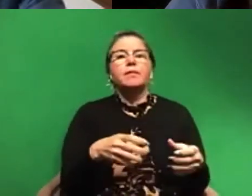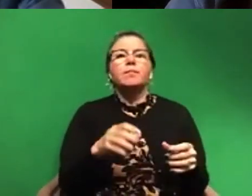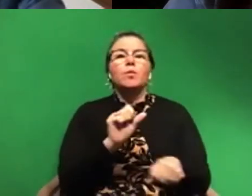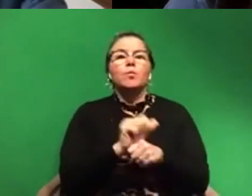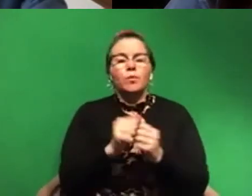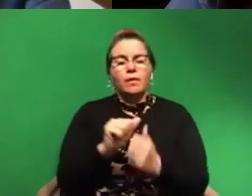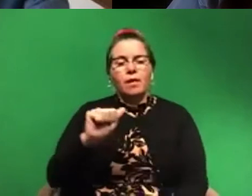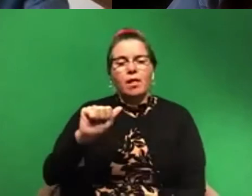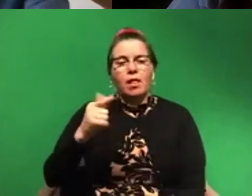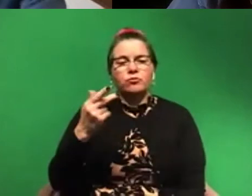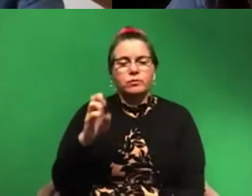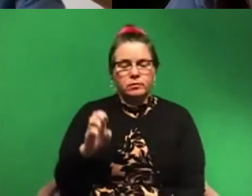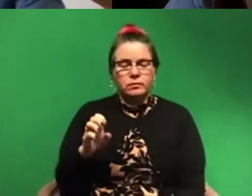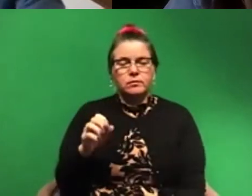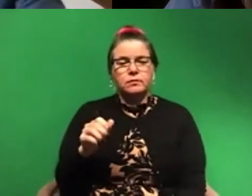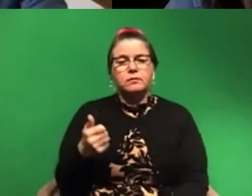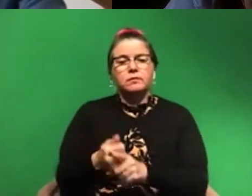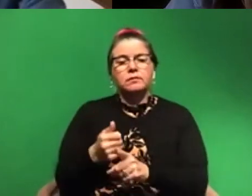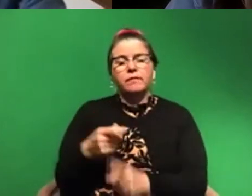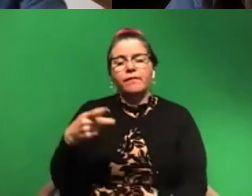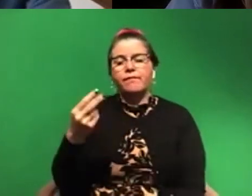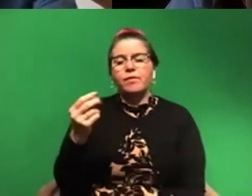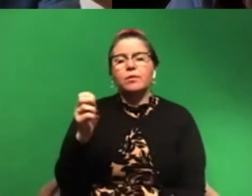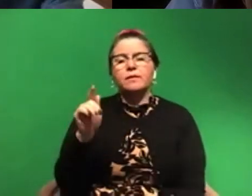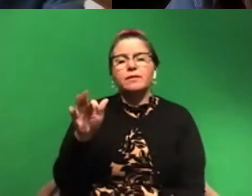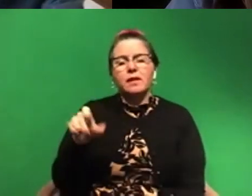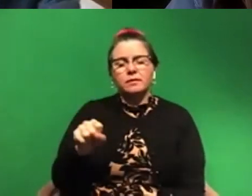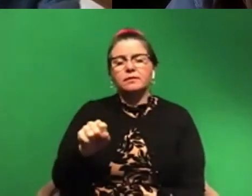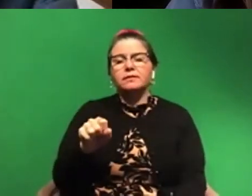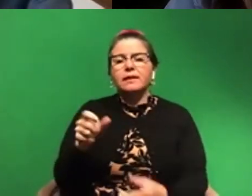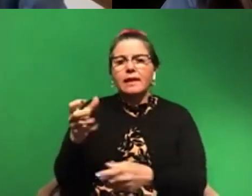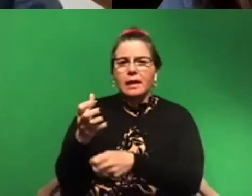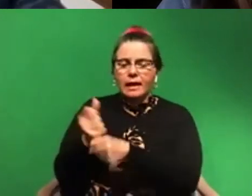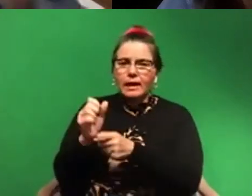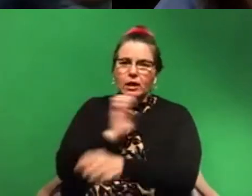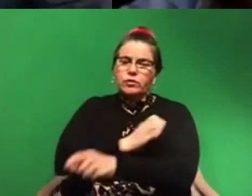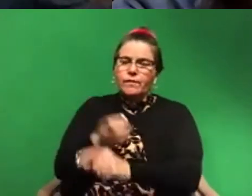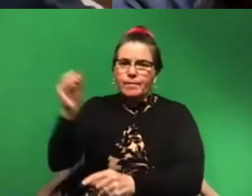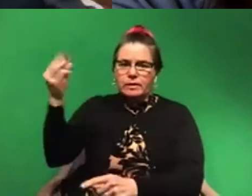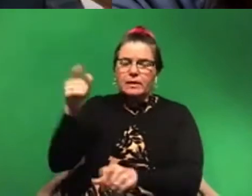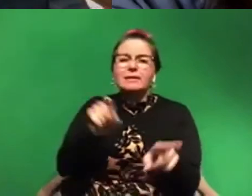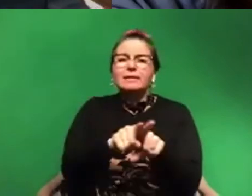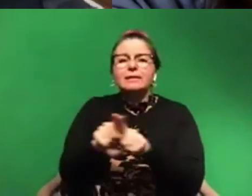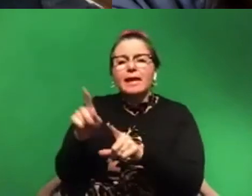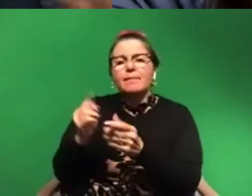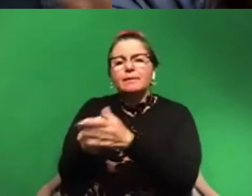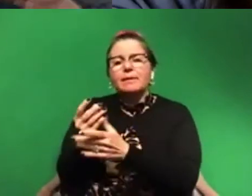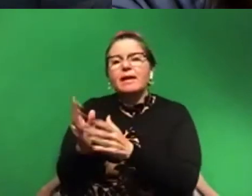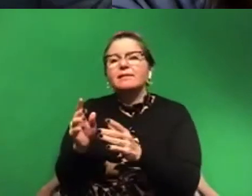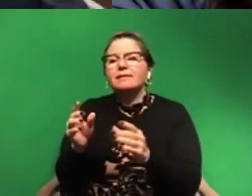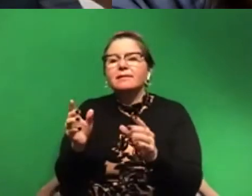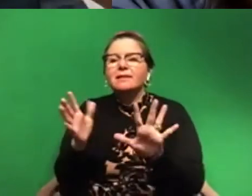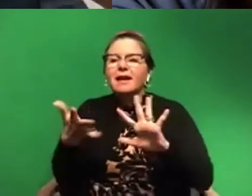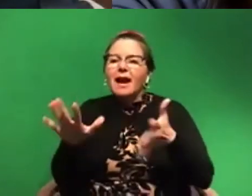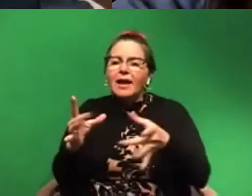Um, so which are photosynthesizing like plants. They kind of look like plants. They're totally distantly related. Um, they're, they're not